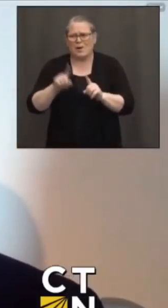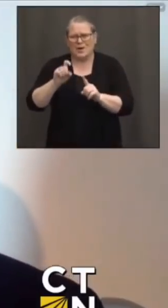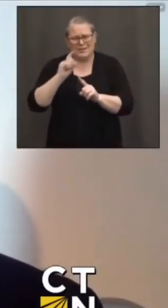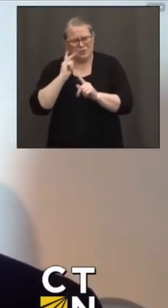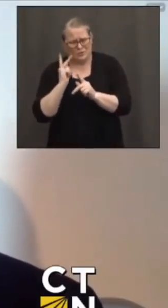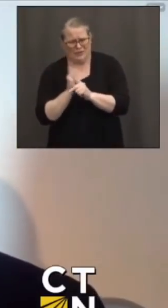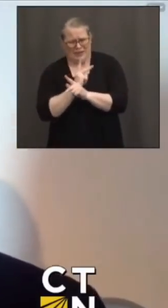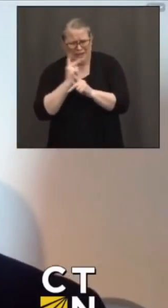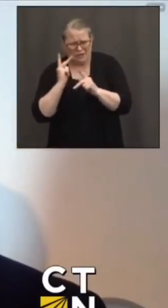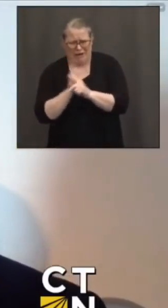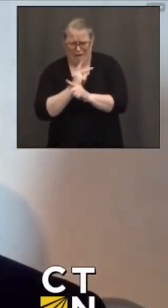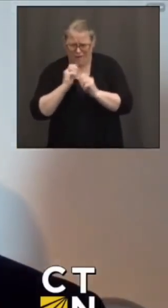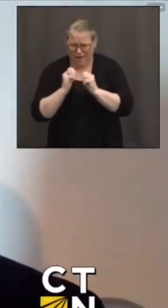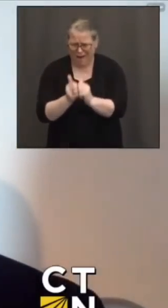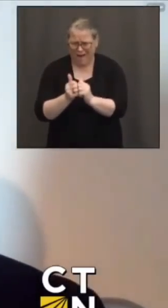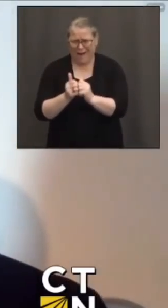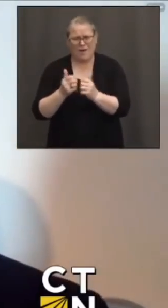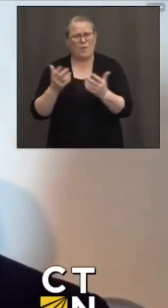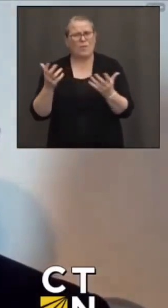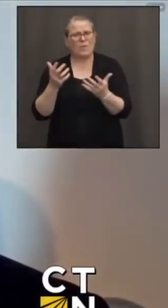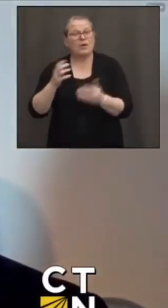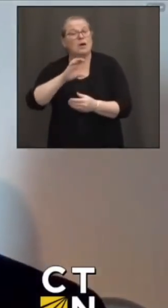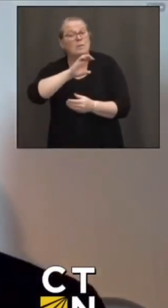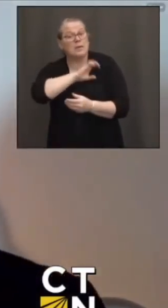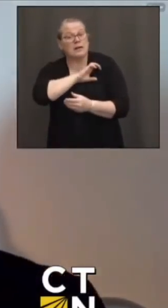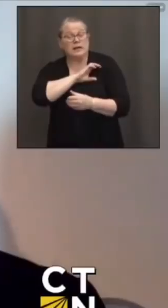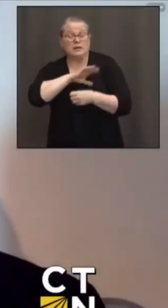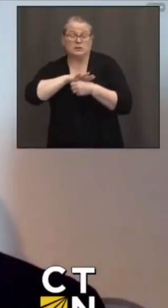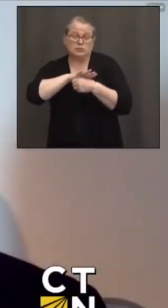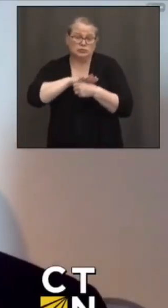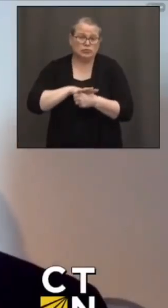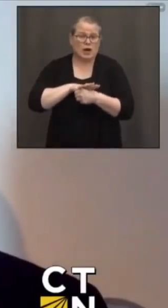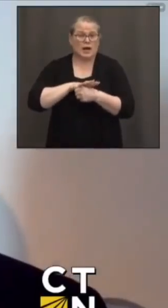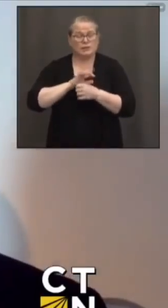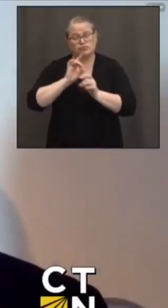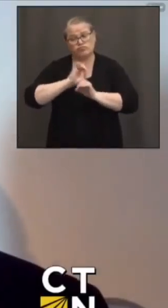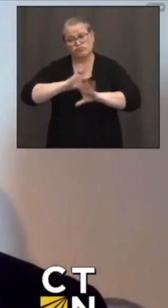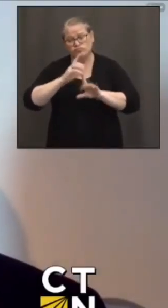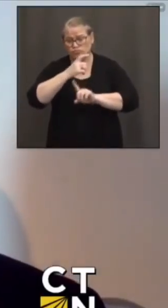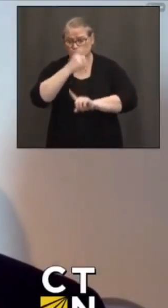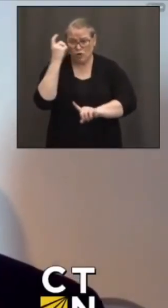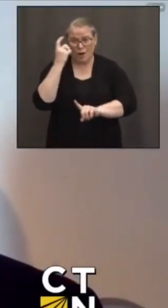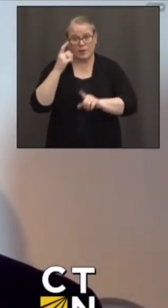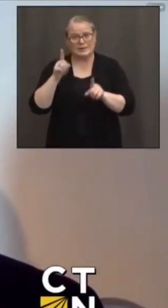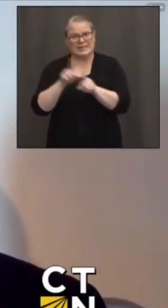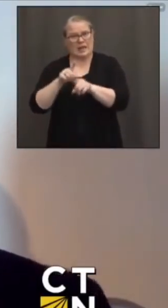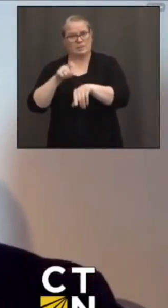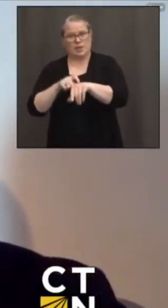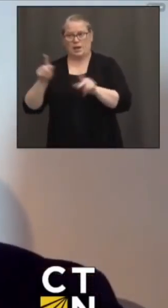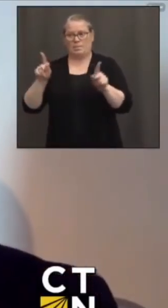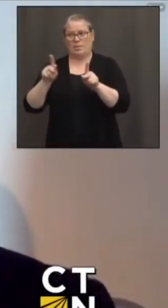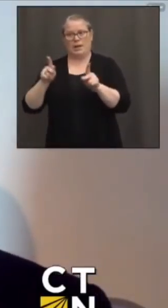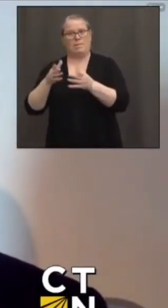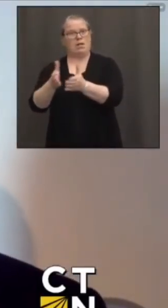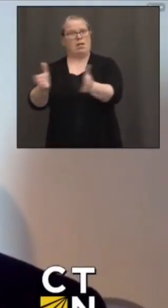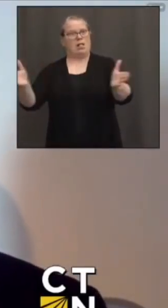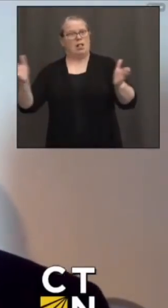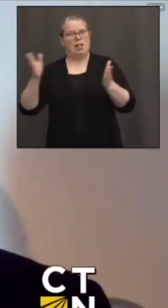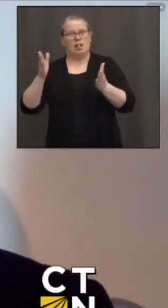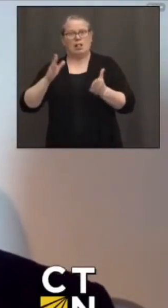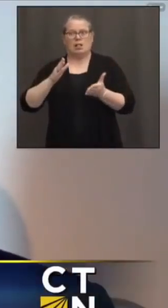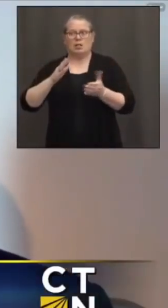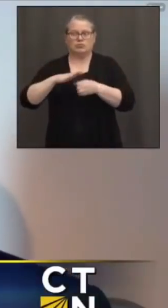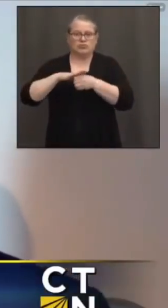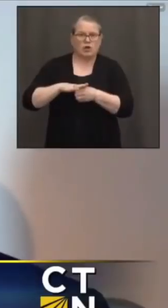police stressed and traumatized while we're stressed and traumatized. And then health workers